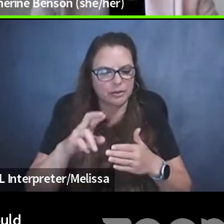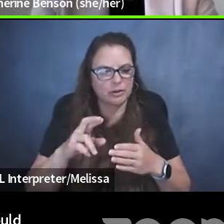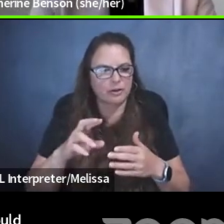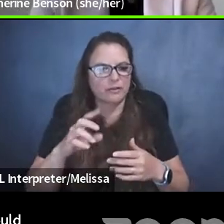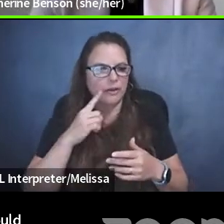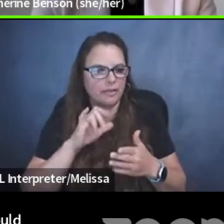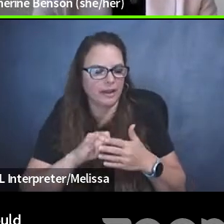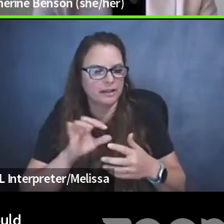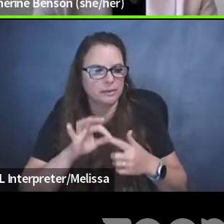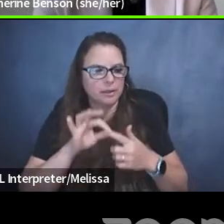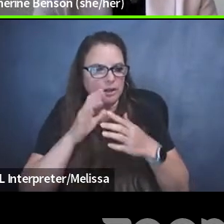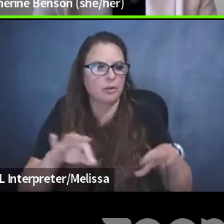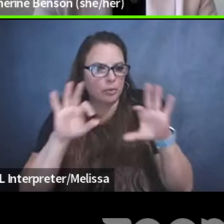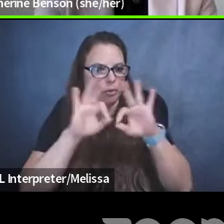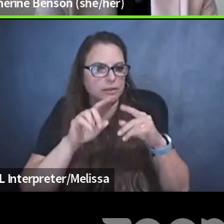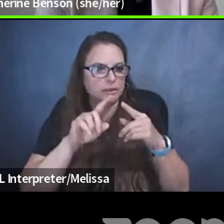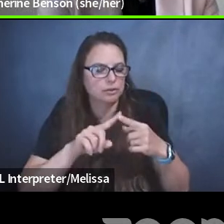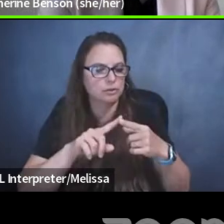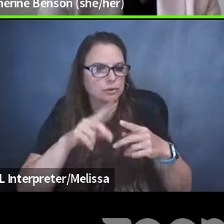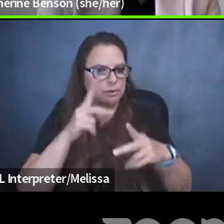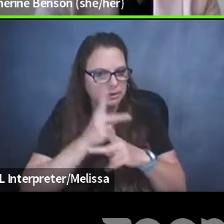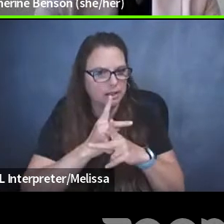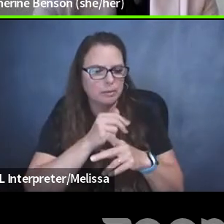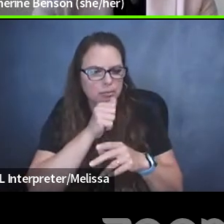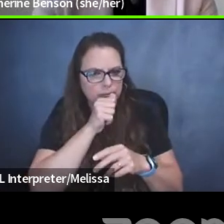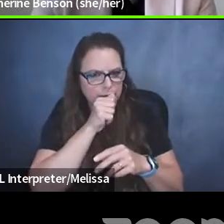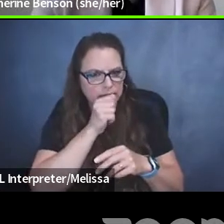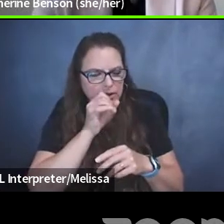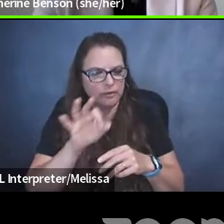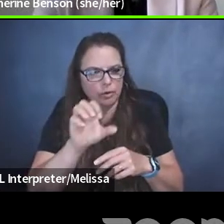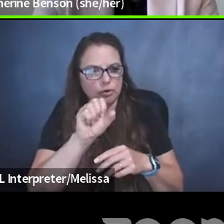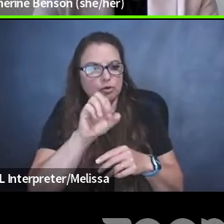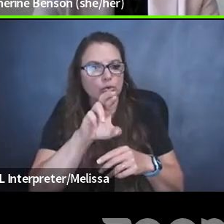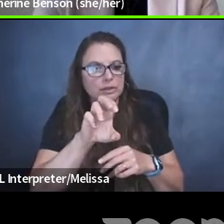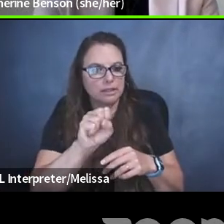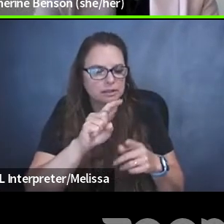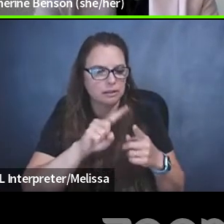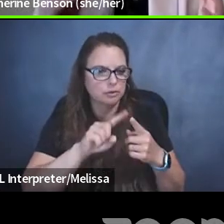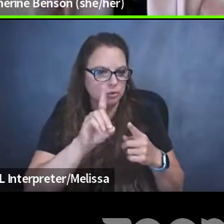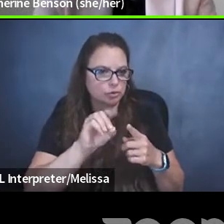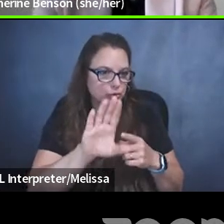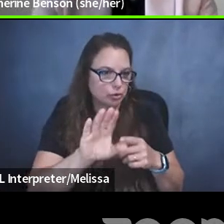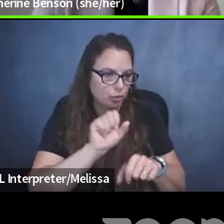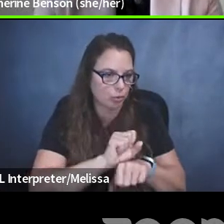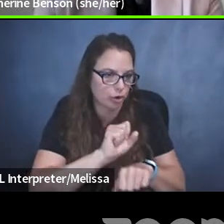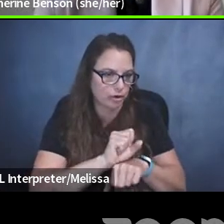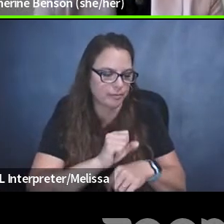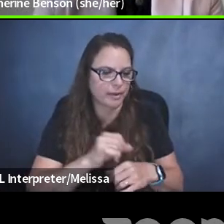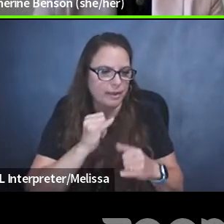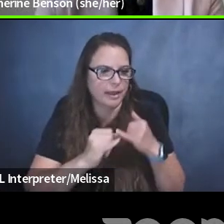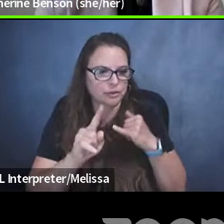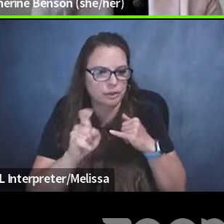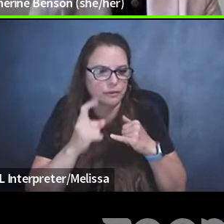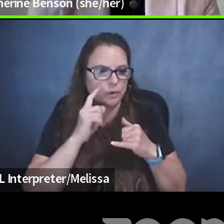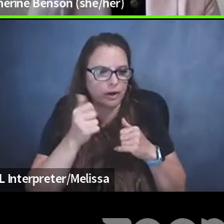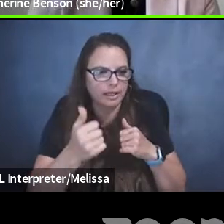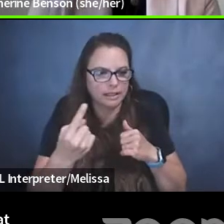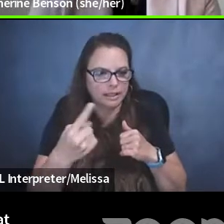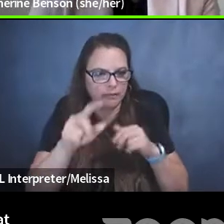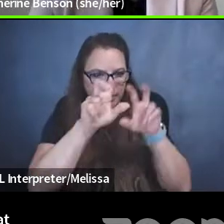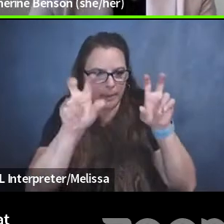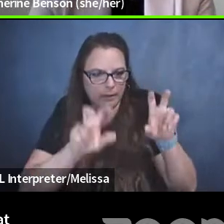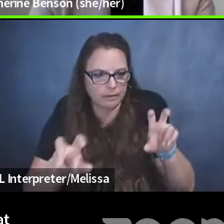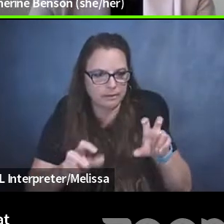to maintain the privacy of your sources and to be able to do the work that you do. So my last question is for anyone, any of the panelists.